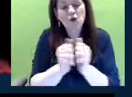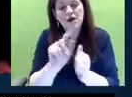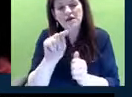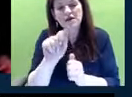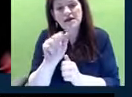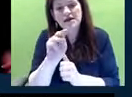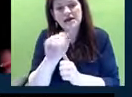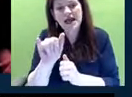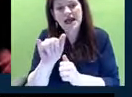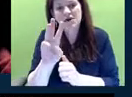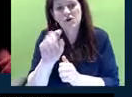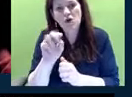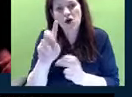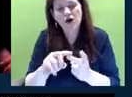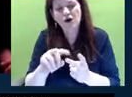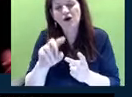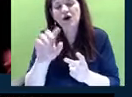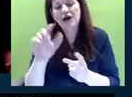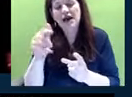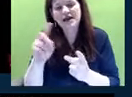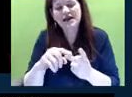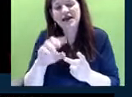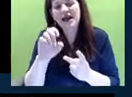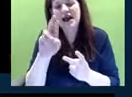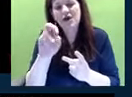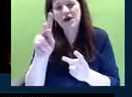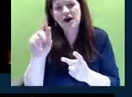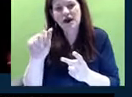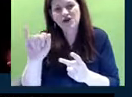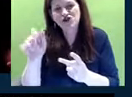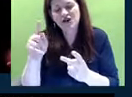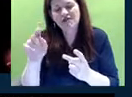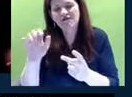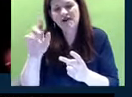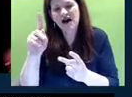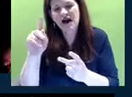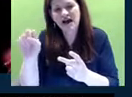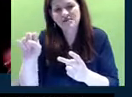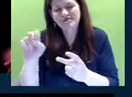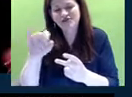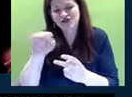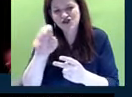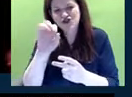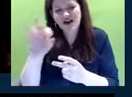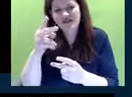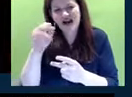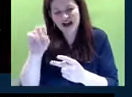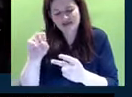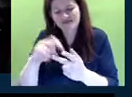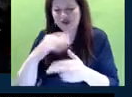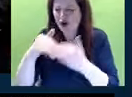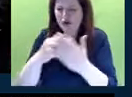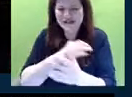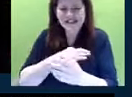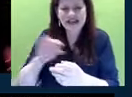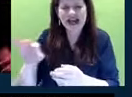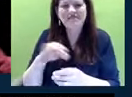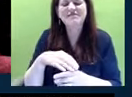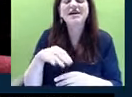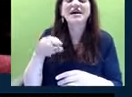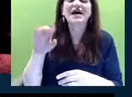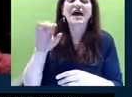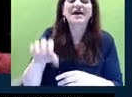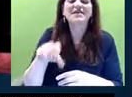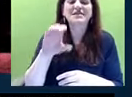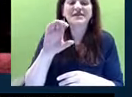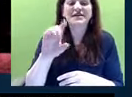Gladney, Erica Bergoon, Jeff Hypes and all of the staff at Terry Children's Center for their dedication and commitment to